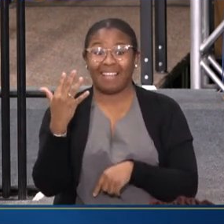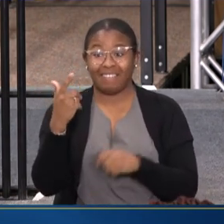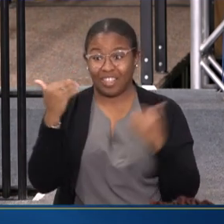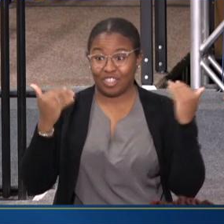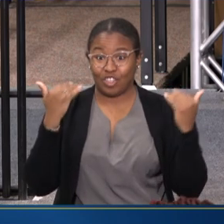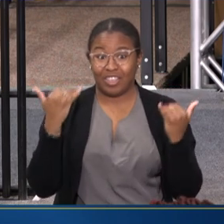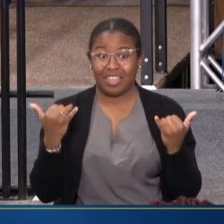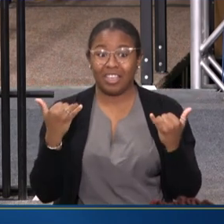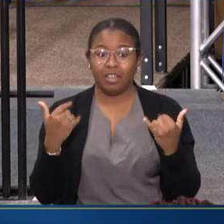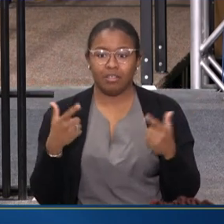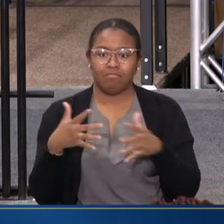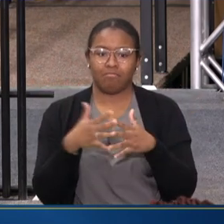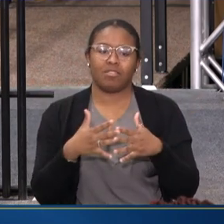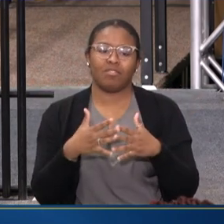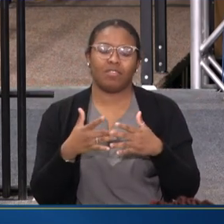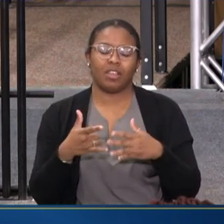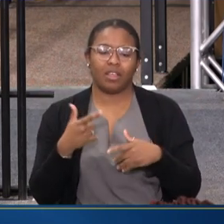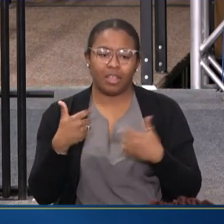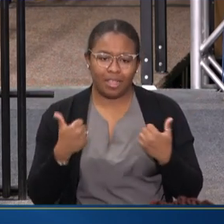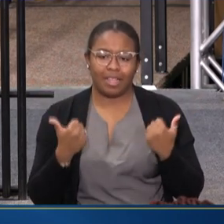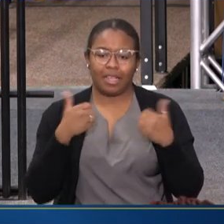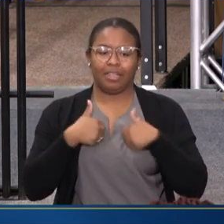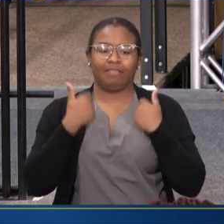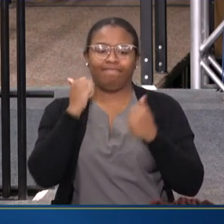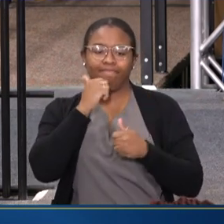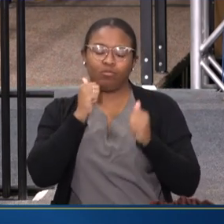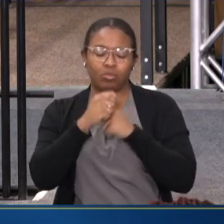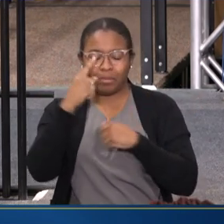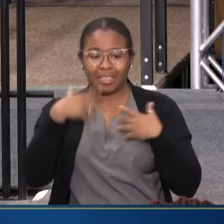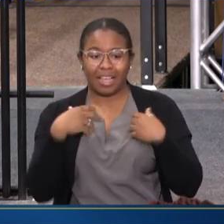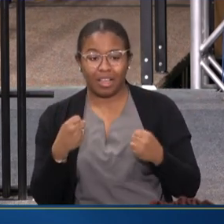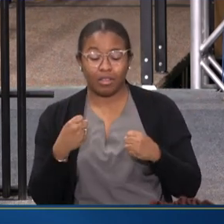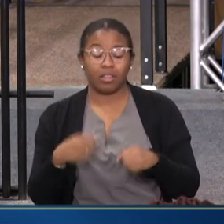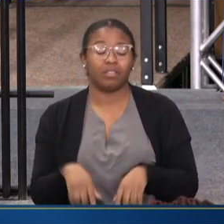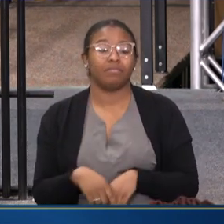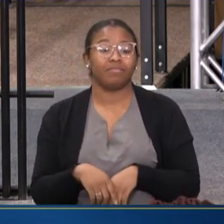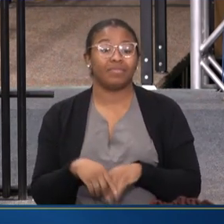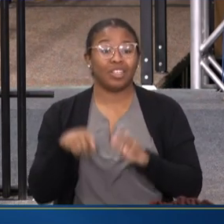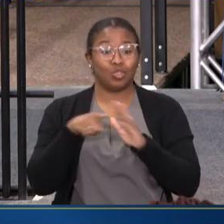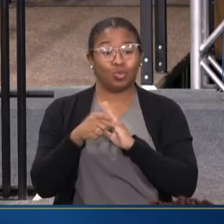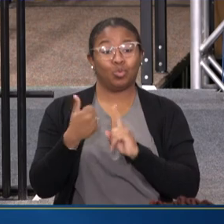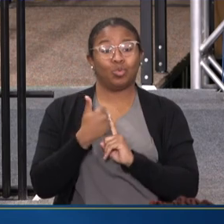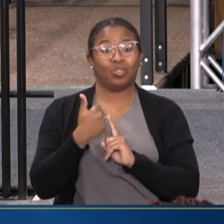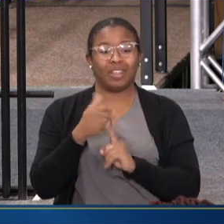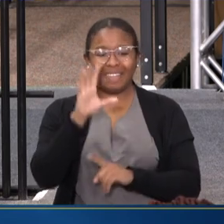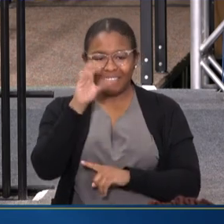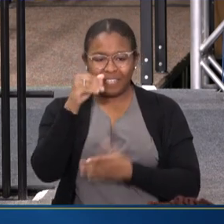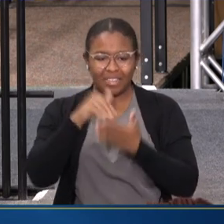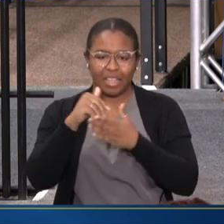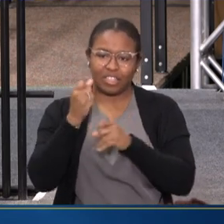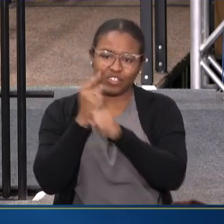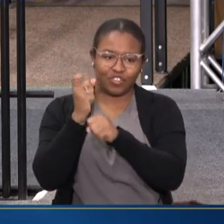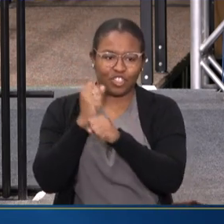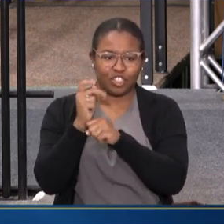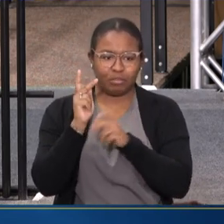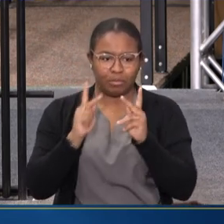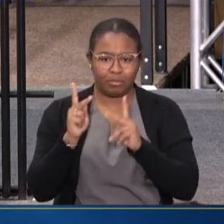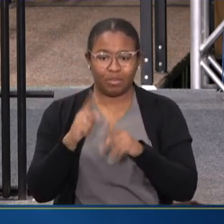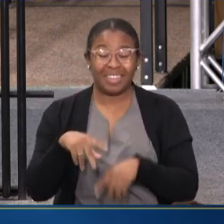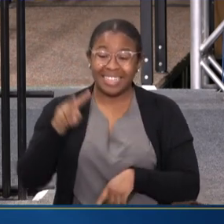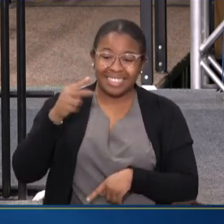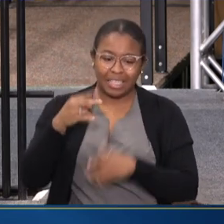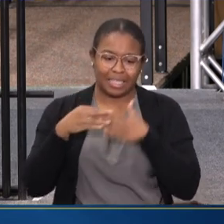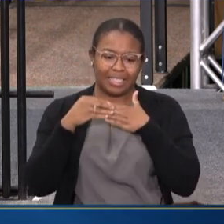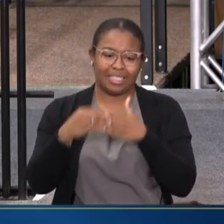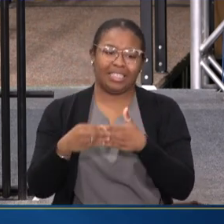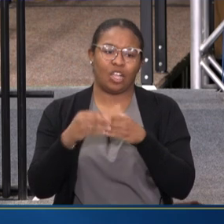WITH MENTAL ILLNESS. SUICIDE, 50,000 PEOPLE EVERY YEAR. SECOND LEADING CAUSE OF